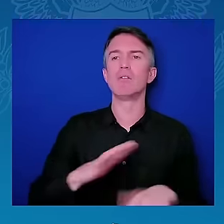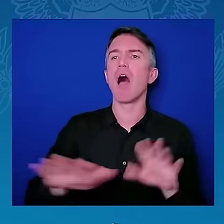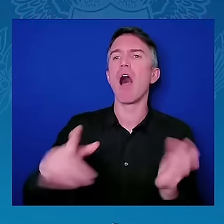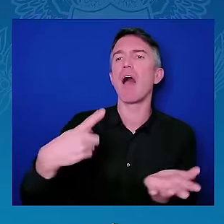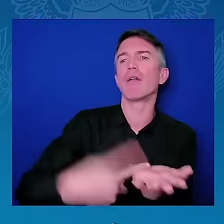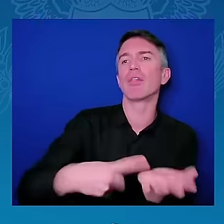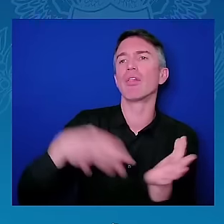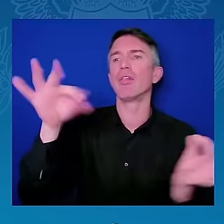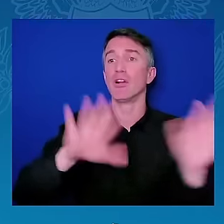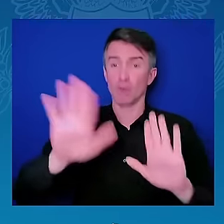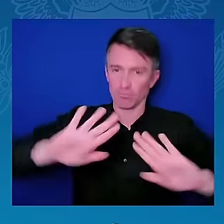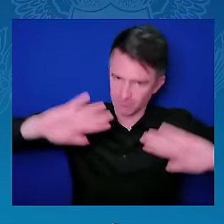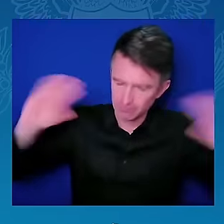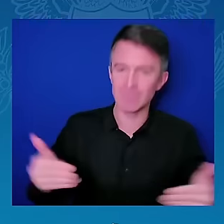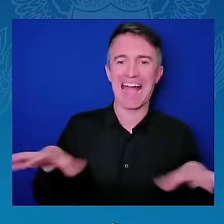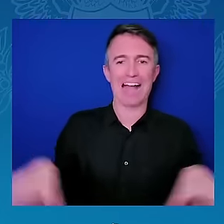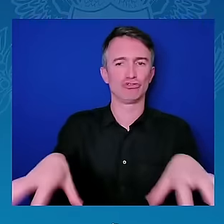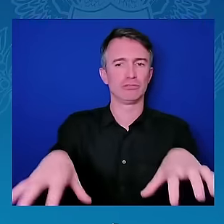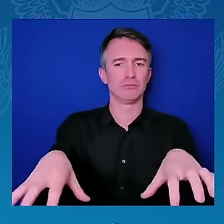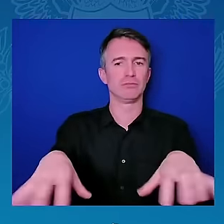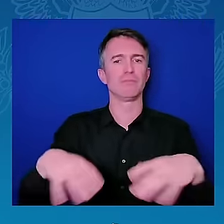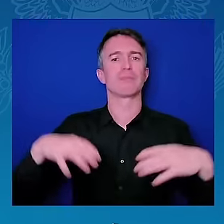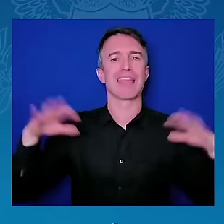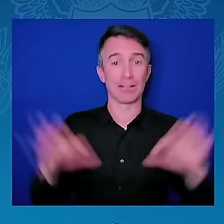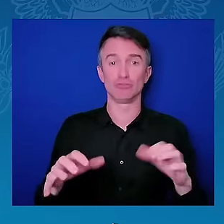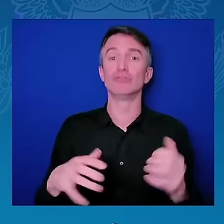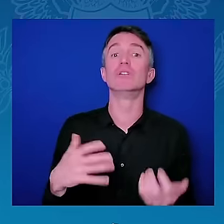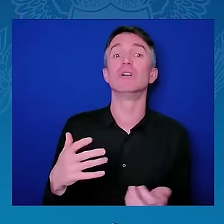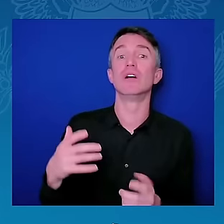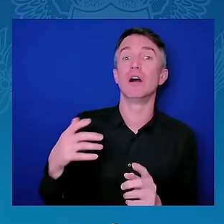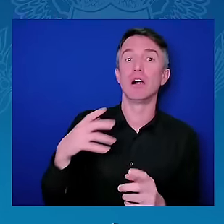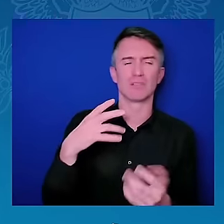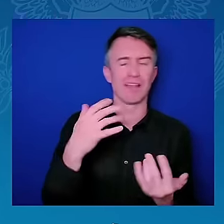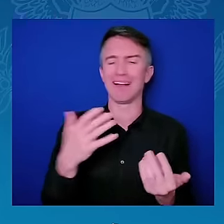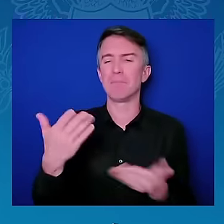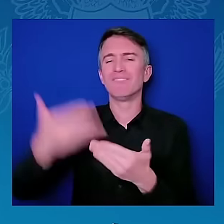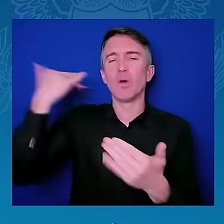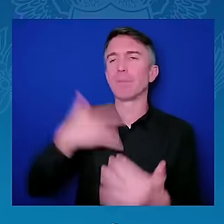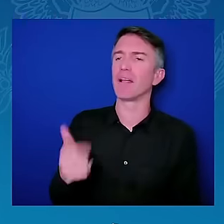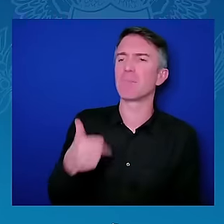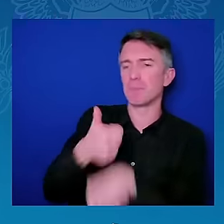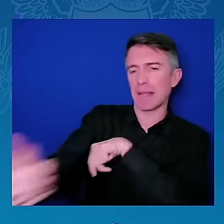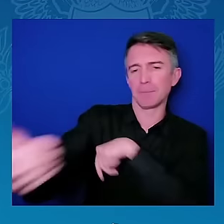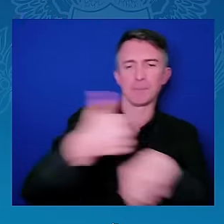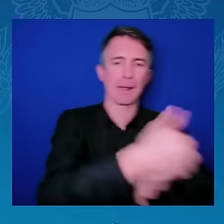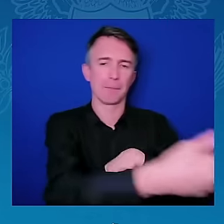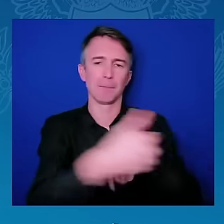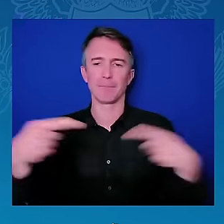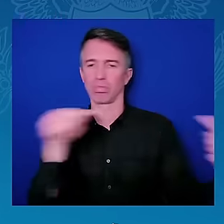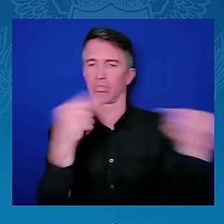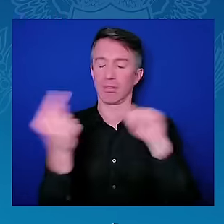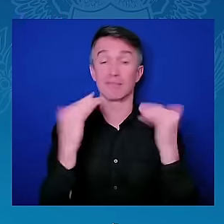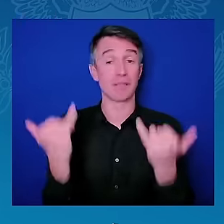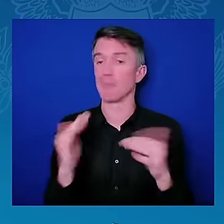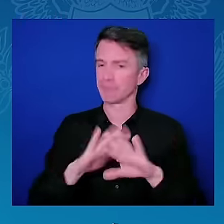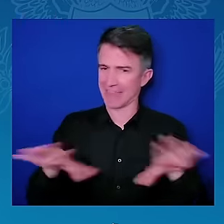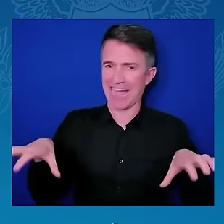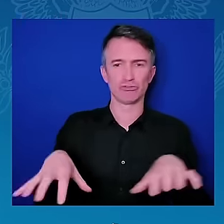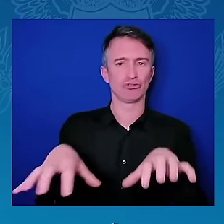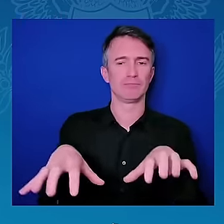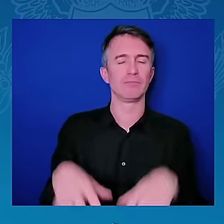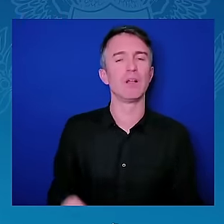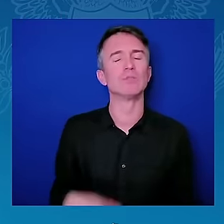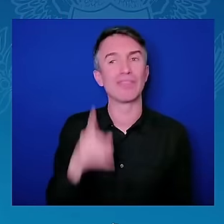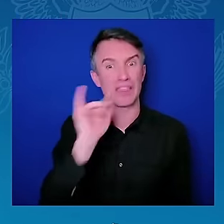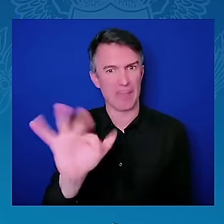continue to be in the victim corner. Let's get ourselves and project a